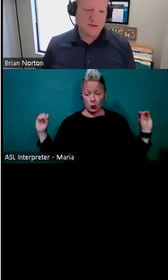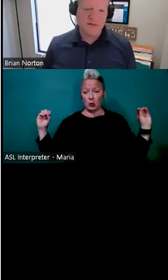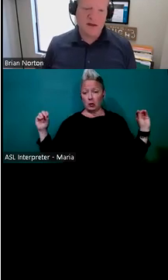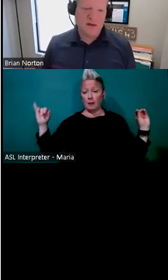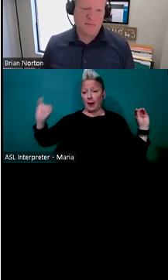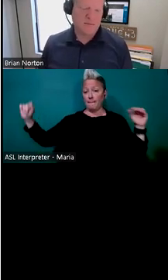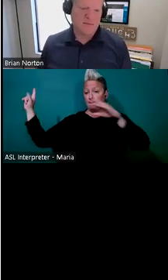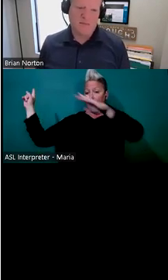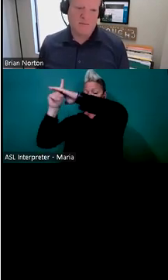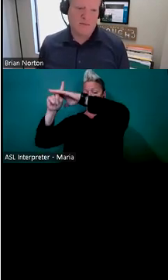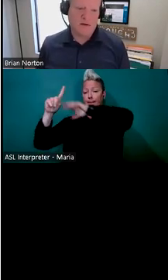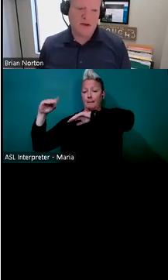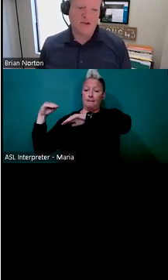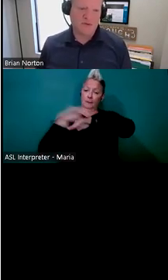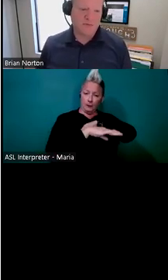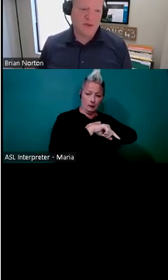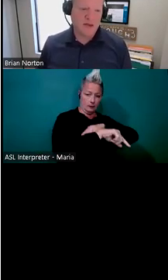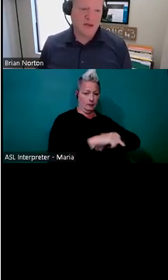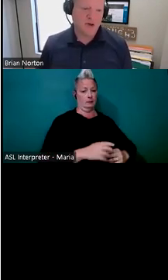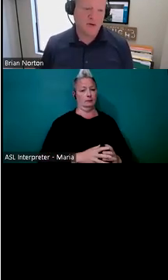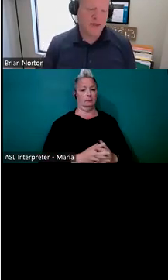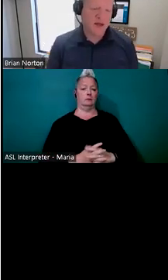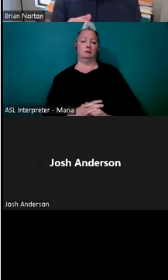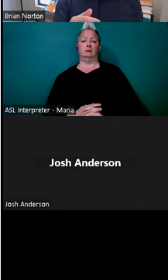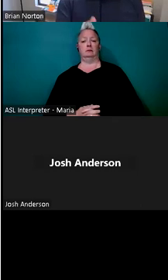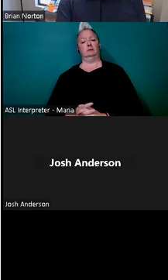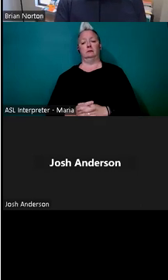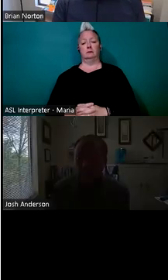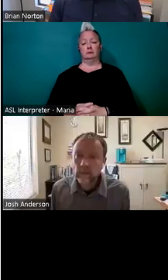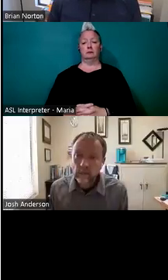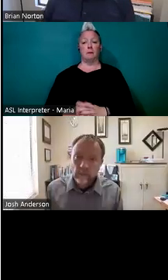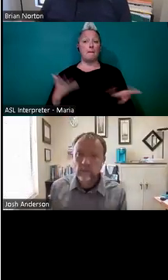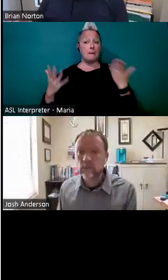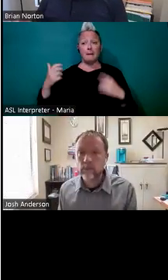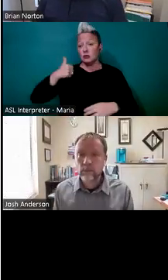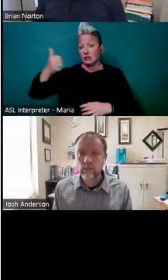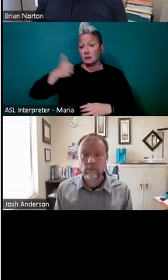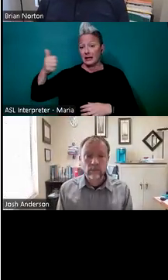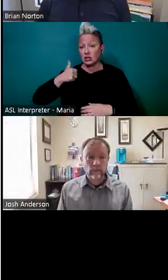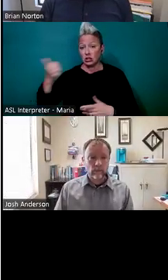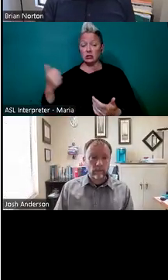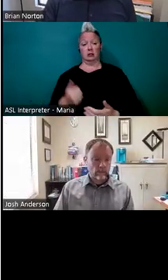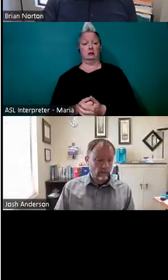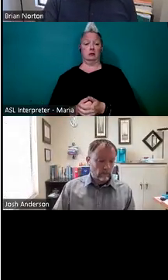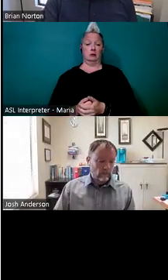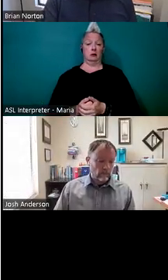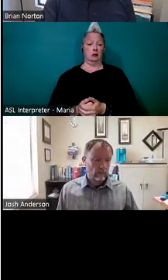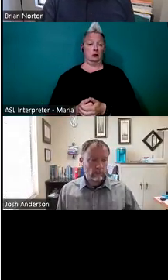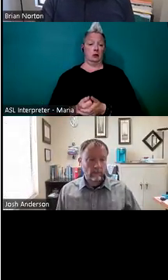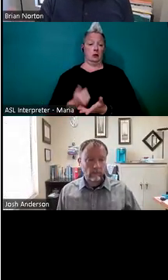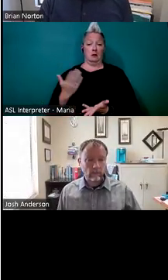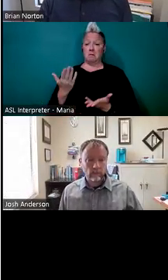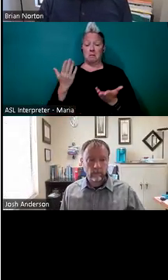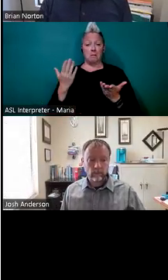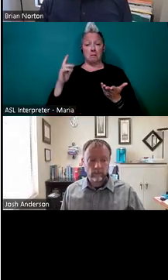still, um, are issues. And so that could be transportation, making sure that the person can take a bus from one